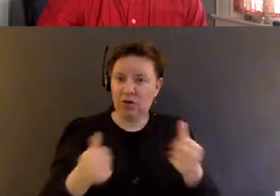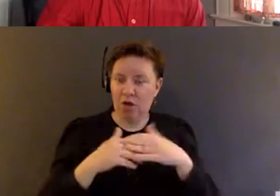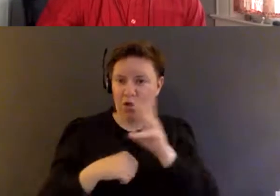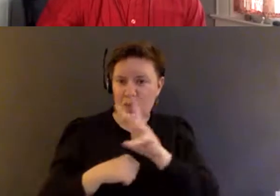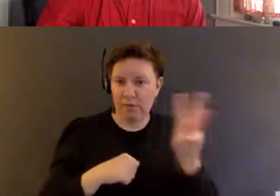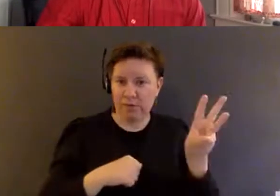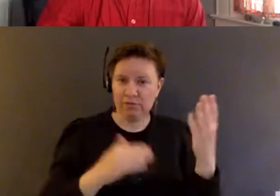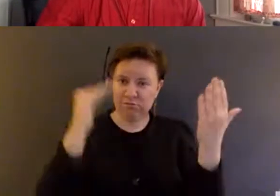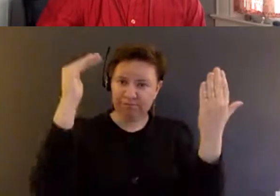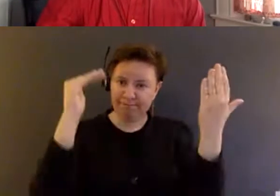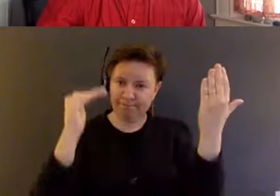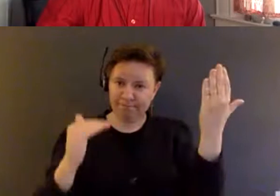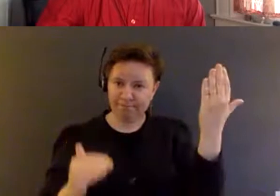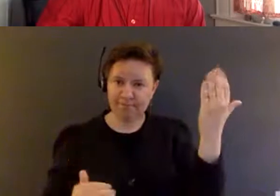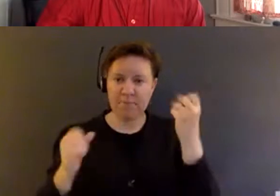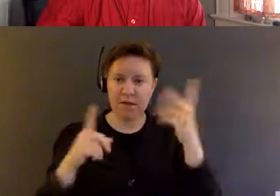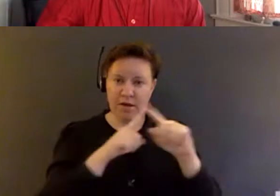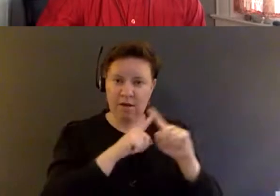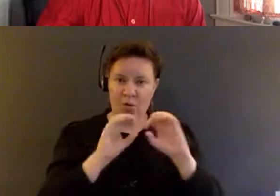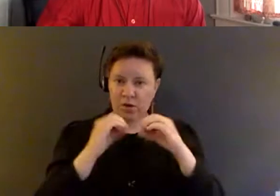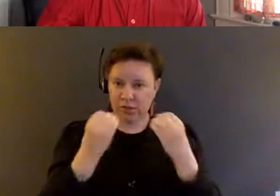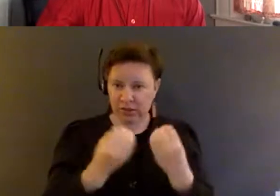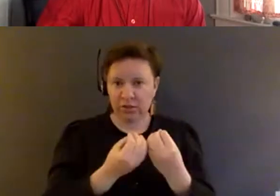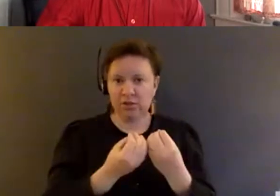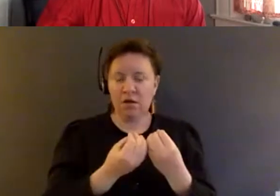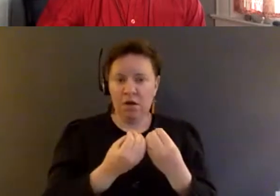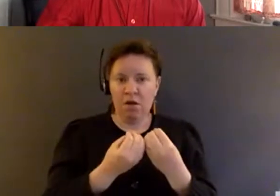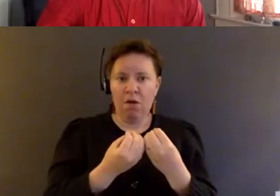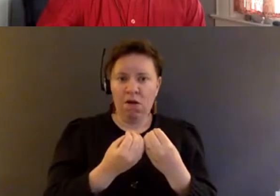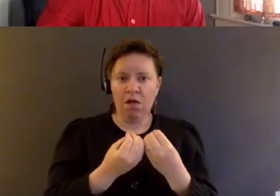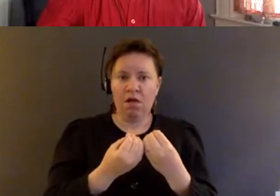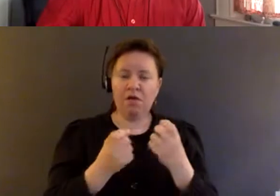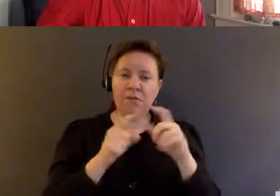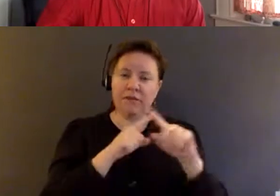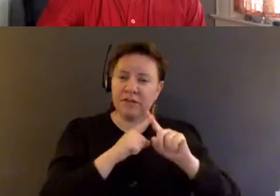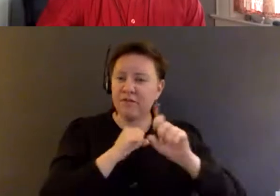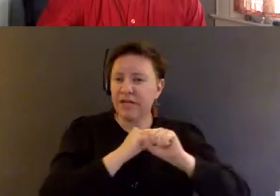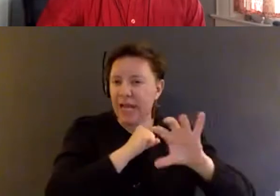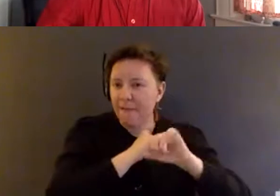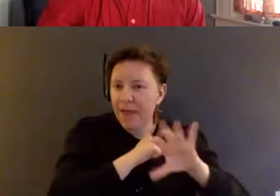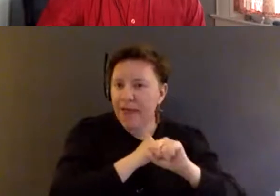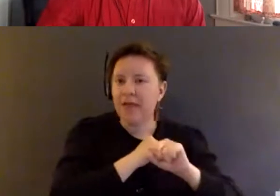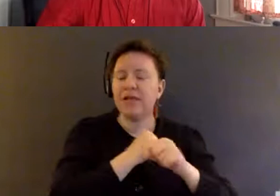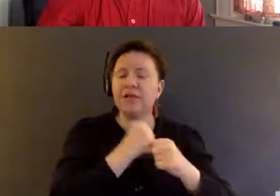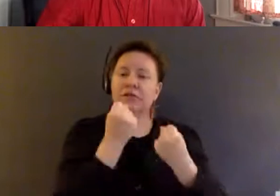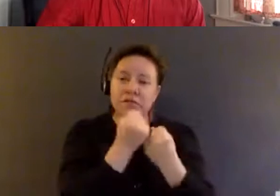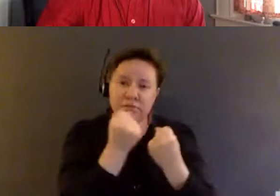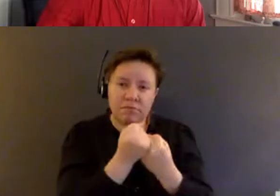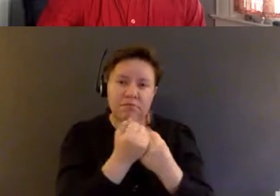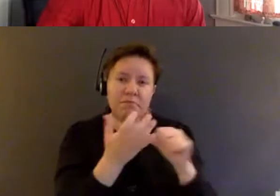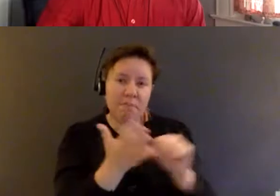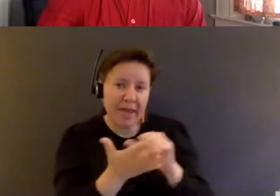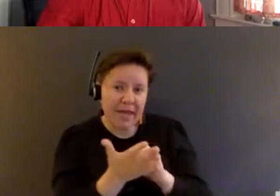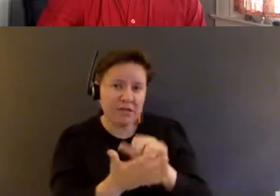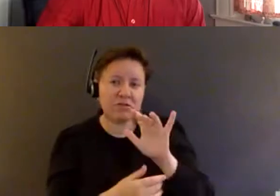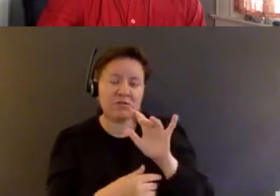lists a lot of organizations. Um, it lists a lot of, um, campaigns and, um, pages that I think might be